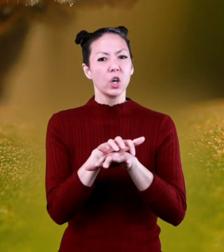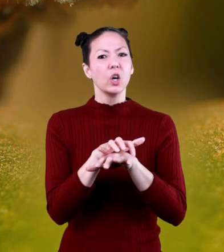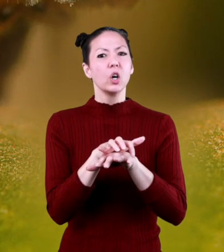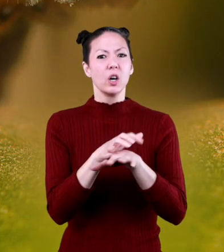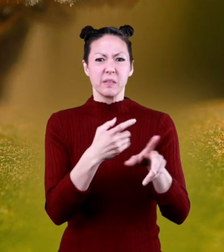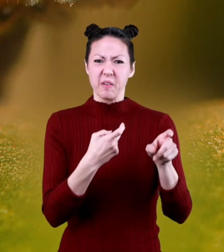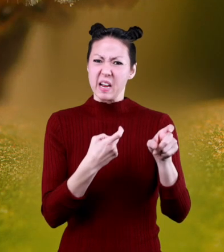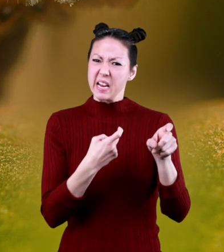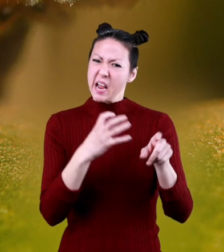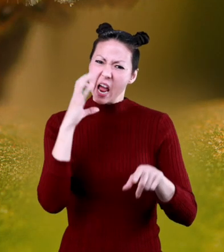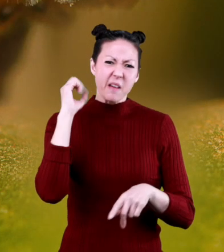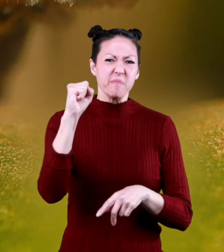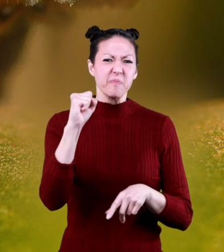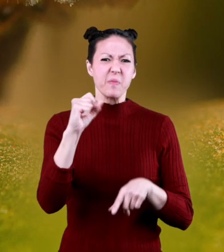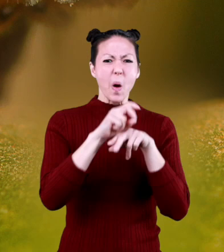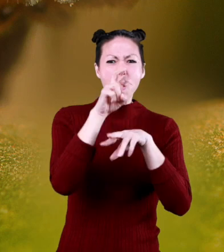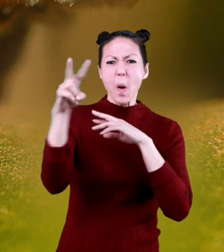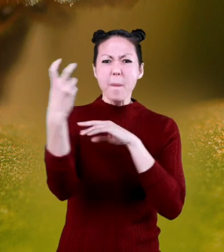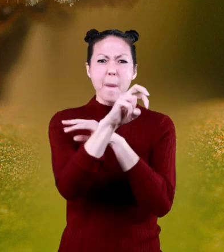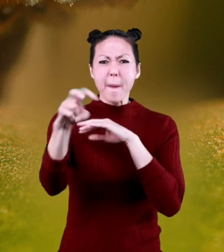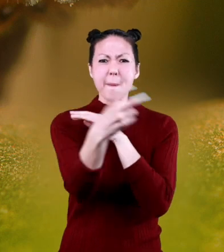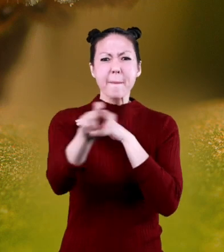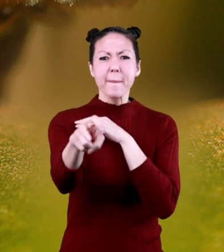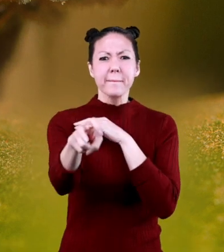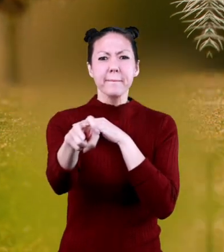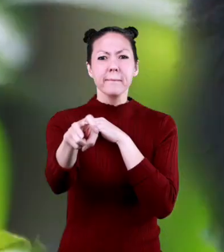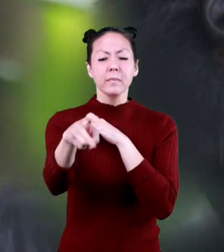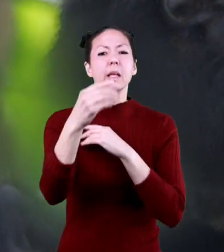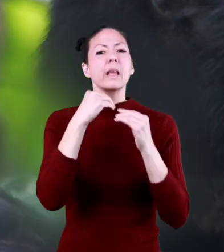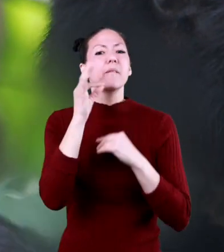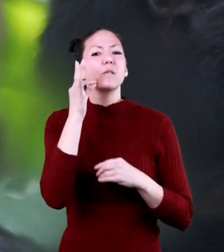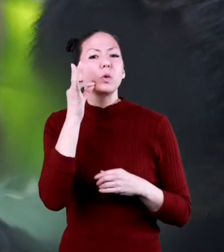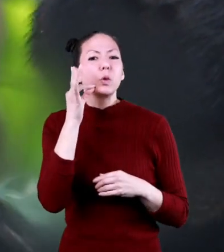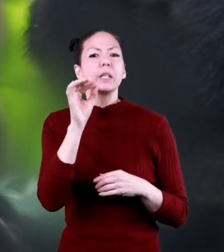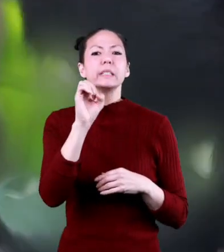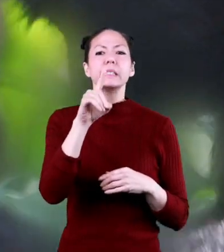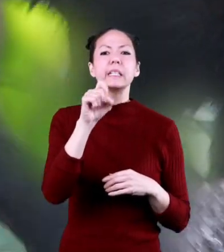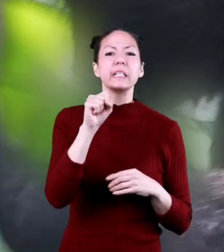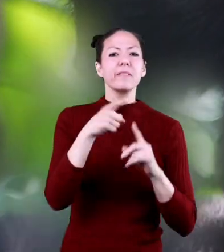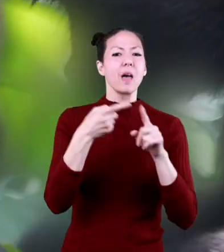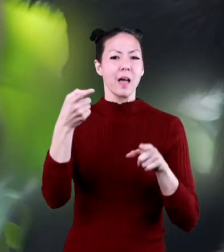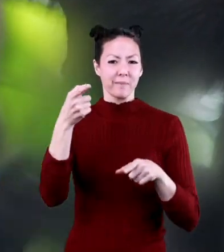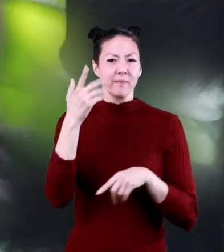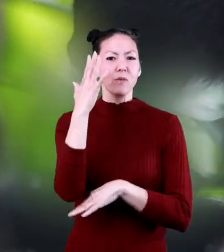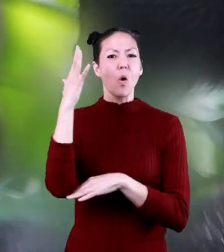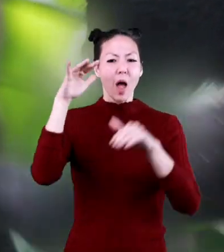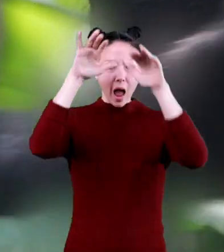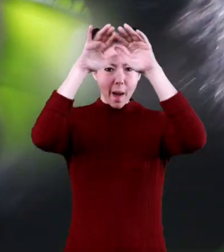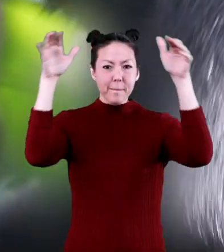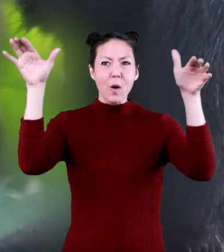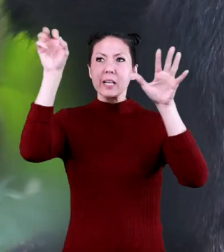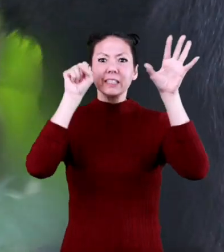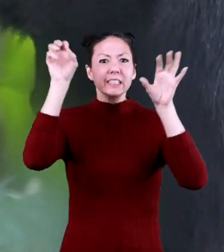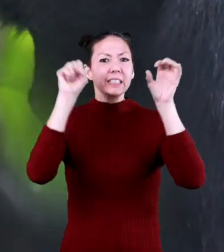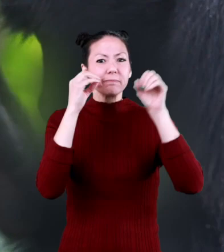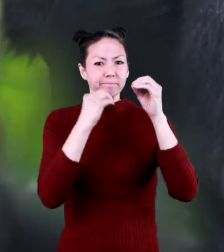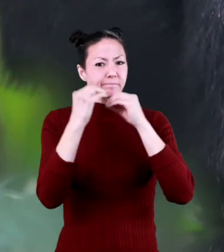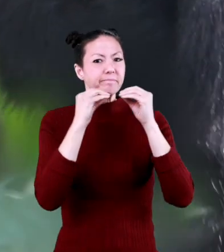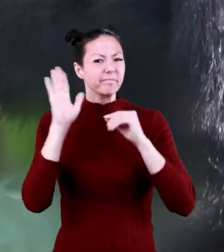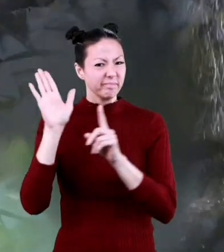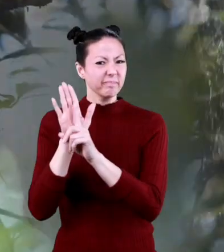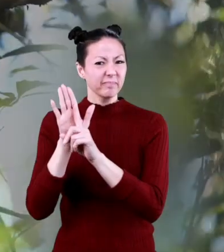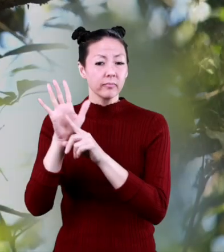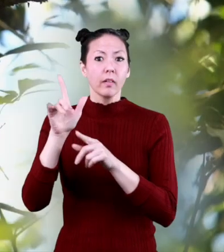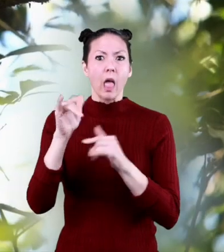spider and travel at very high speeds. They eat fruit and seeds from the forest's canopy,